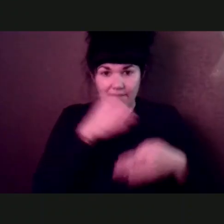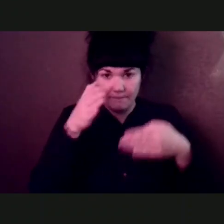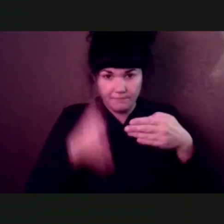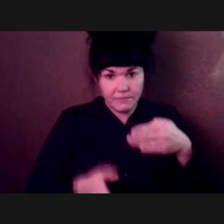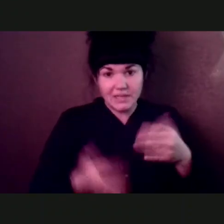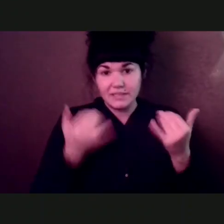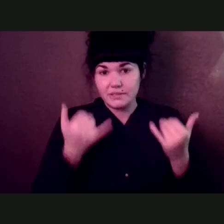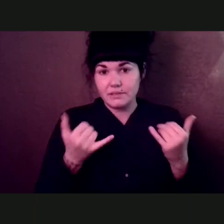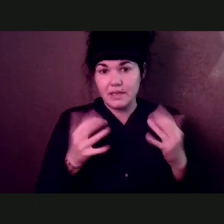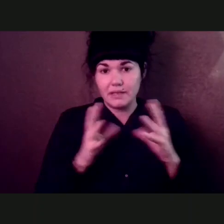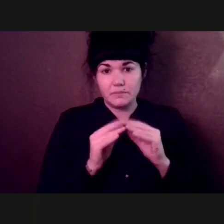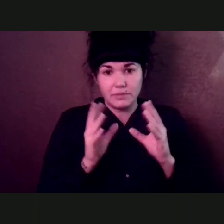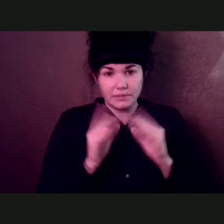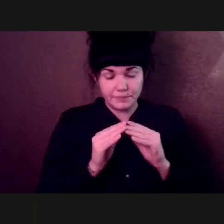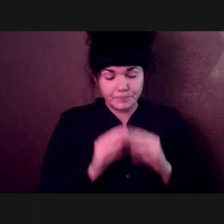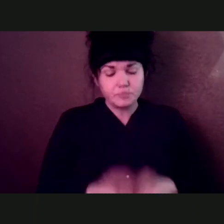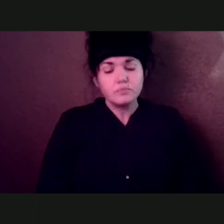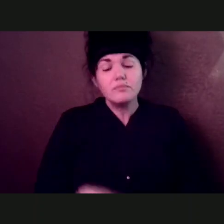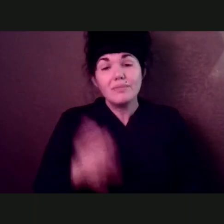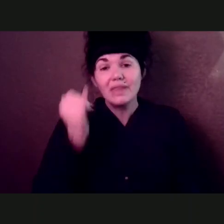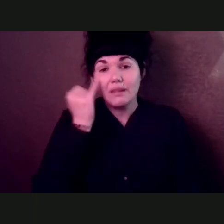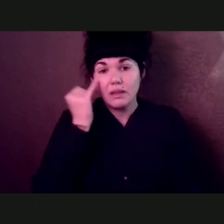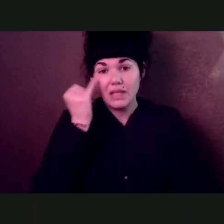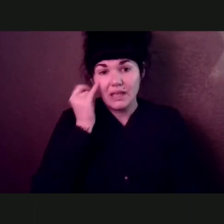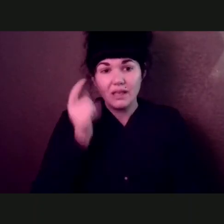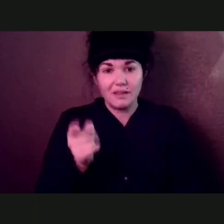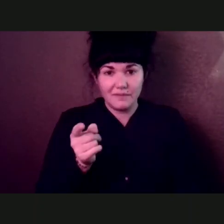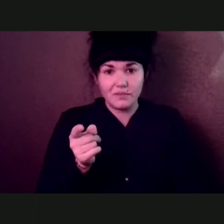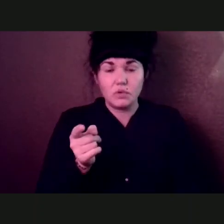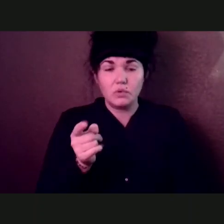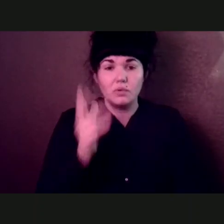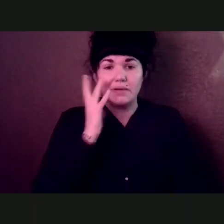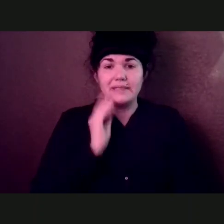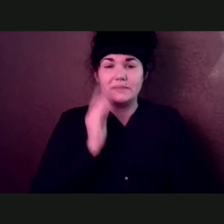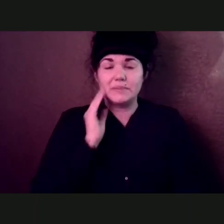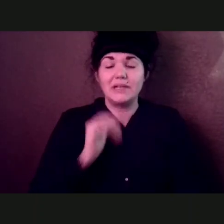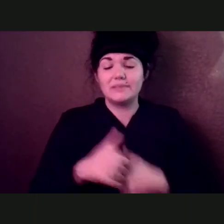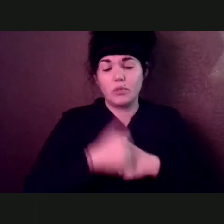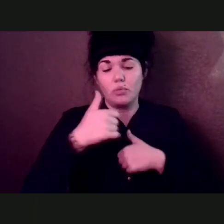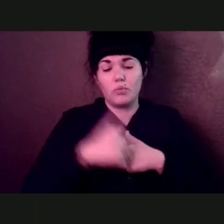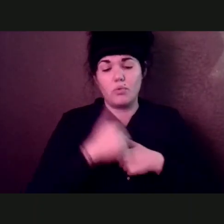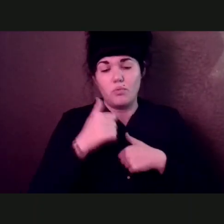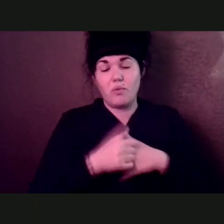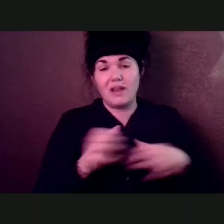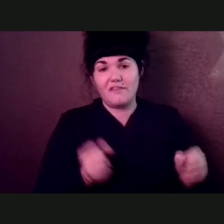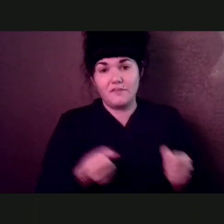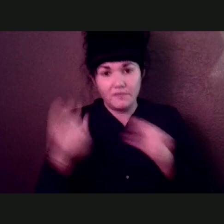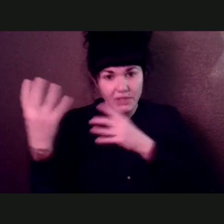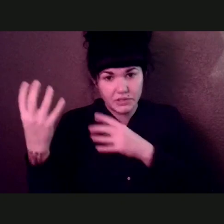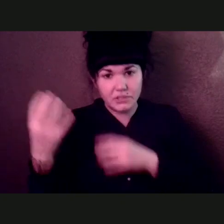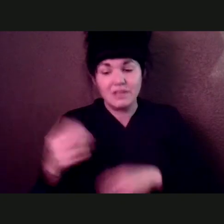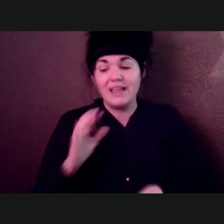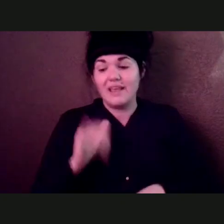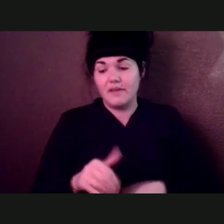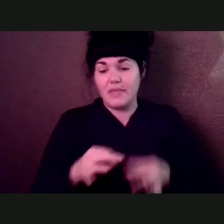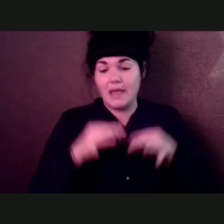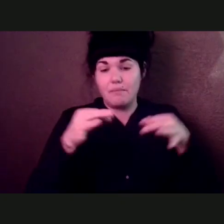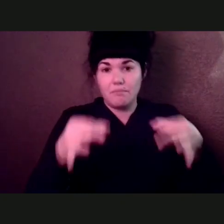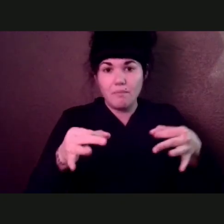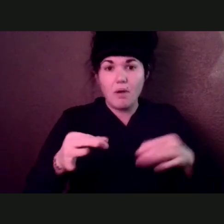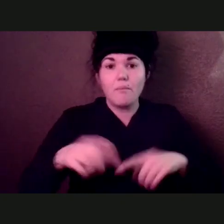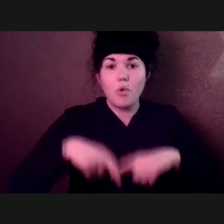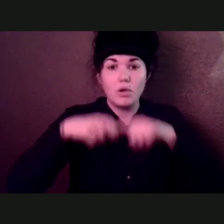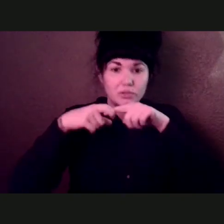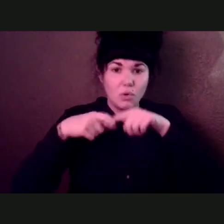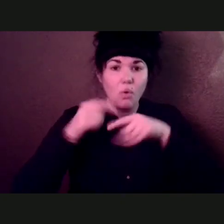eviction moratorium ends at the end of the month. So please make sure you take advantage of the resources that are in